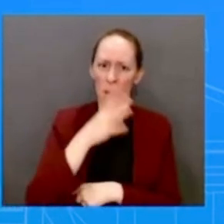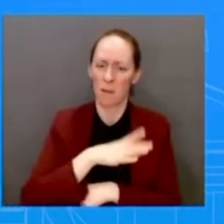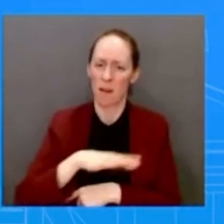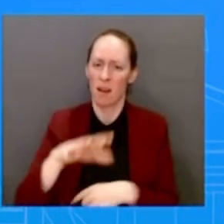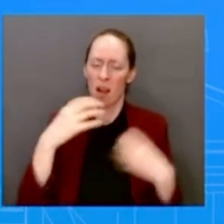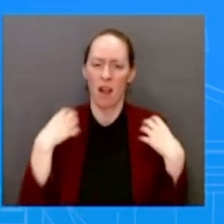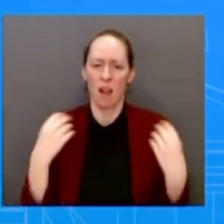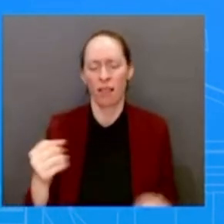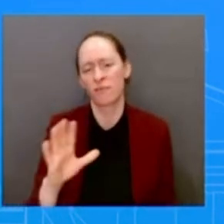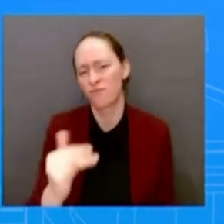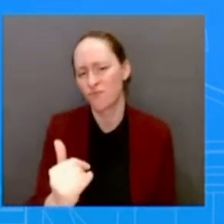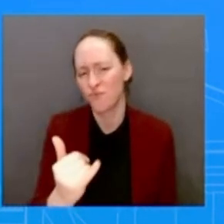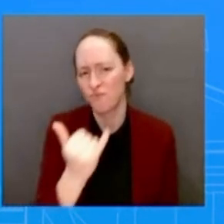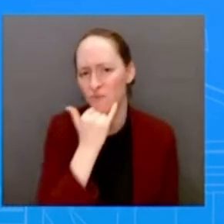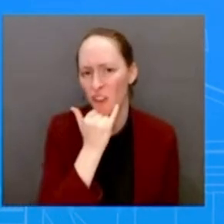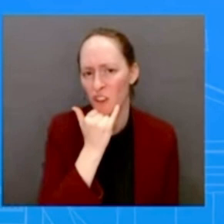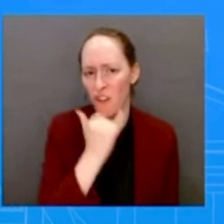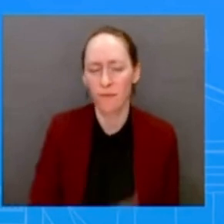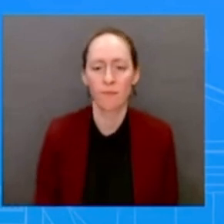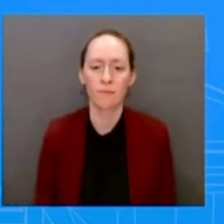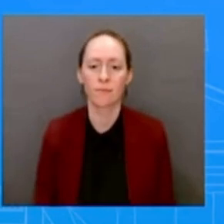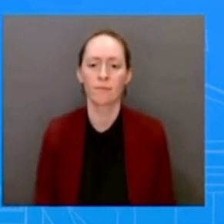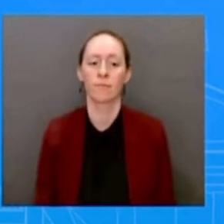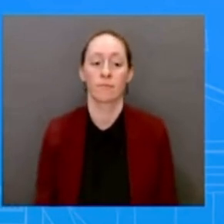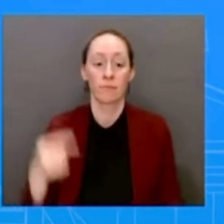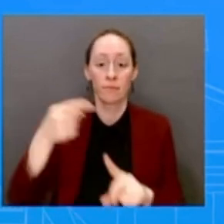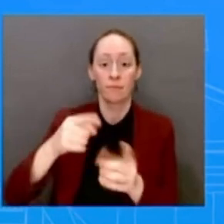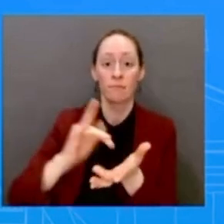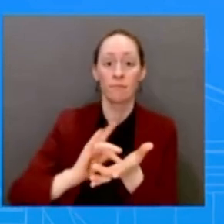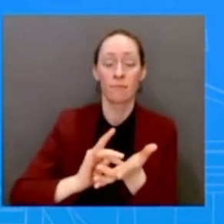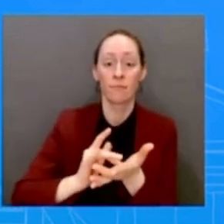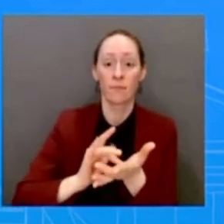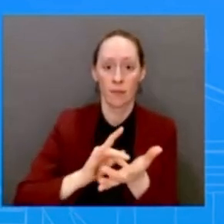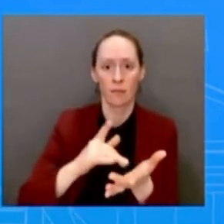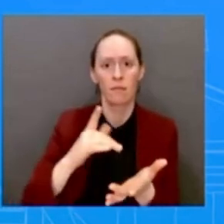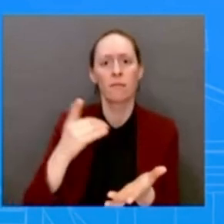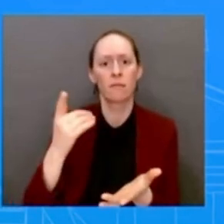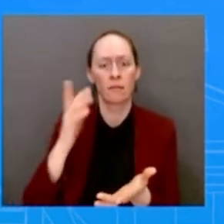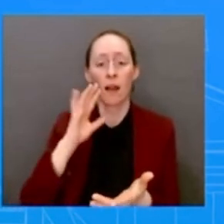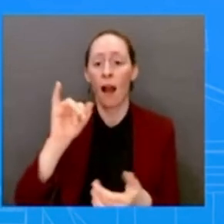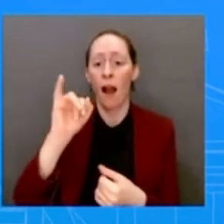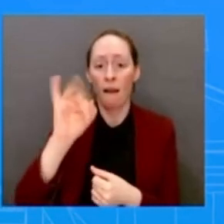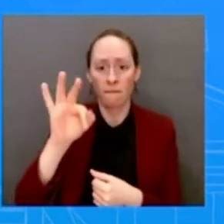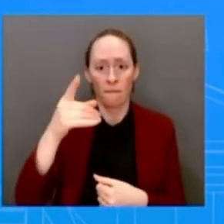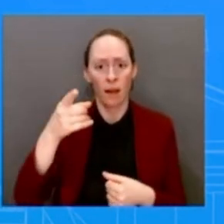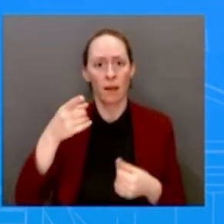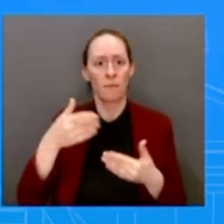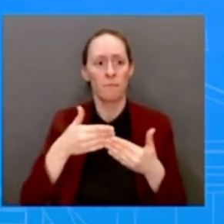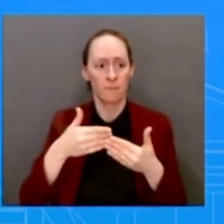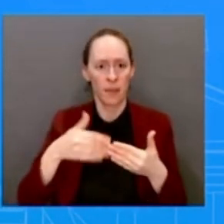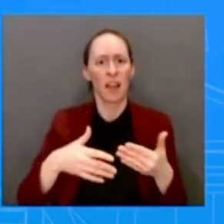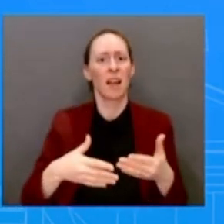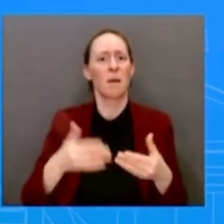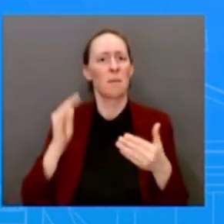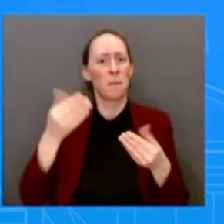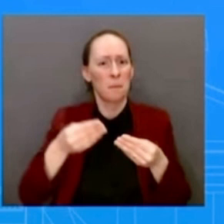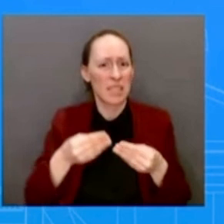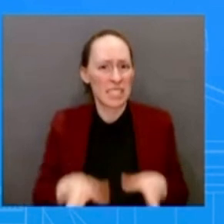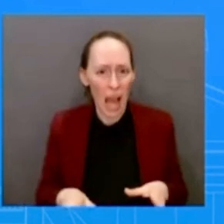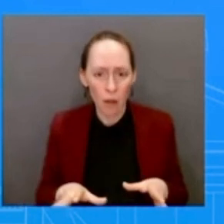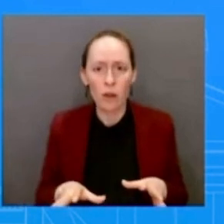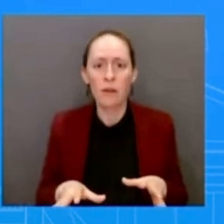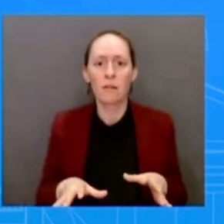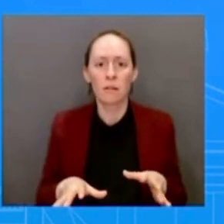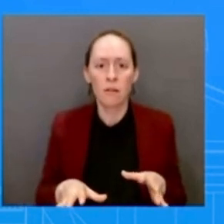both miscarriage and management and abortion, as also it's used in more than 60 countries. The Department of Justice has already